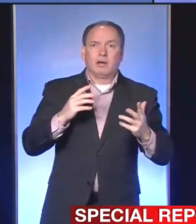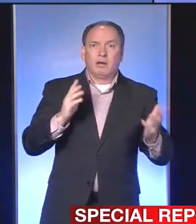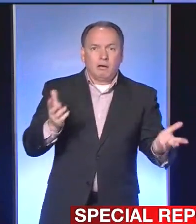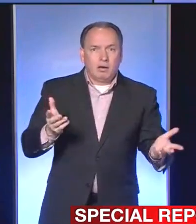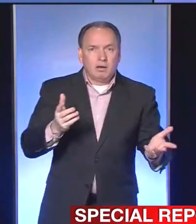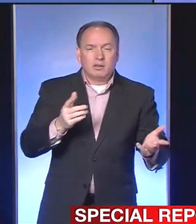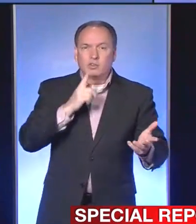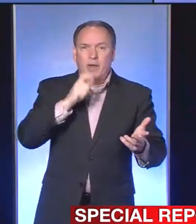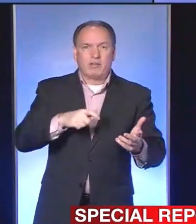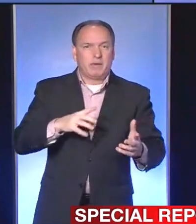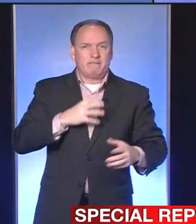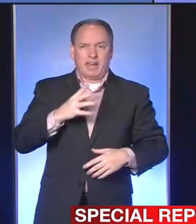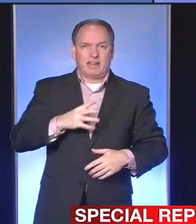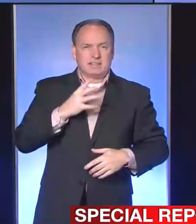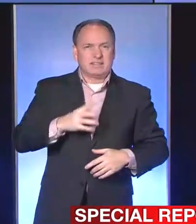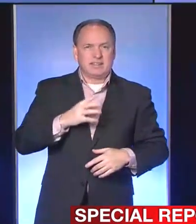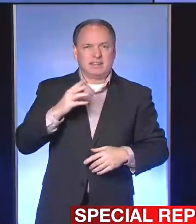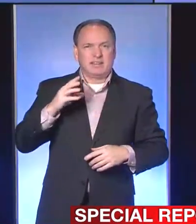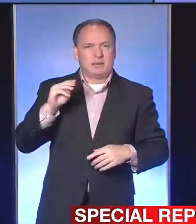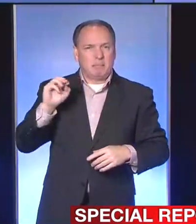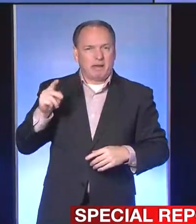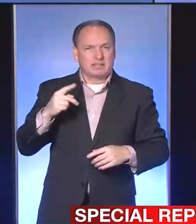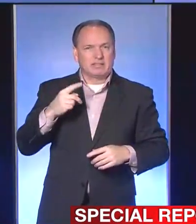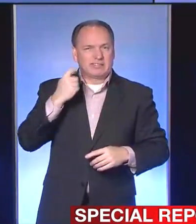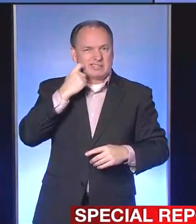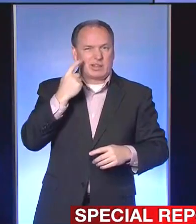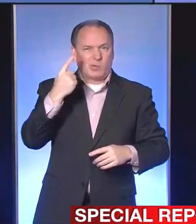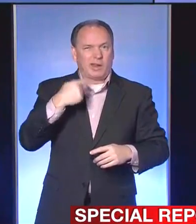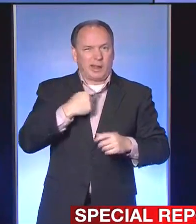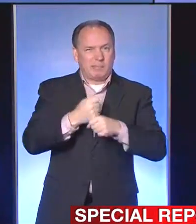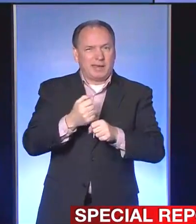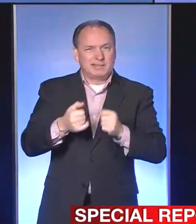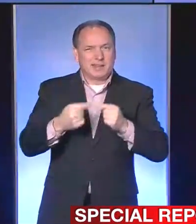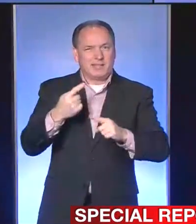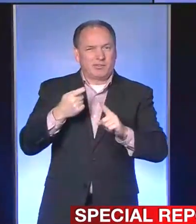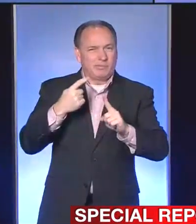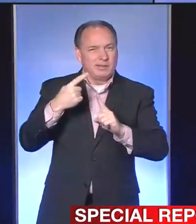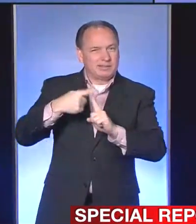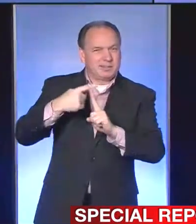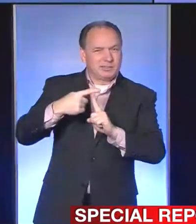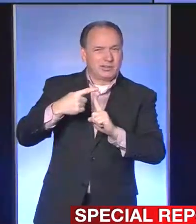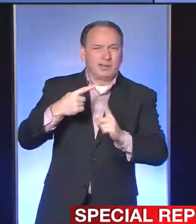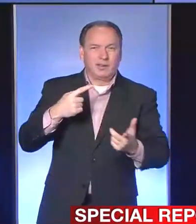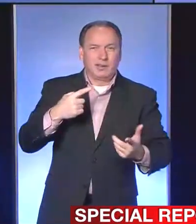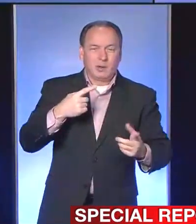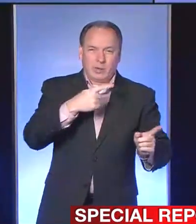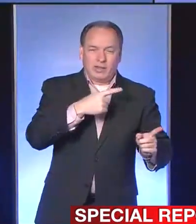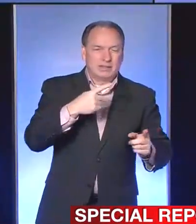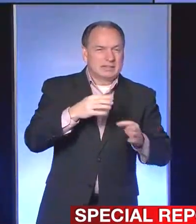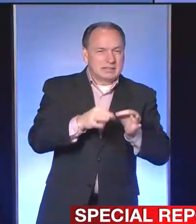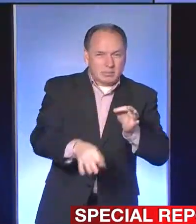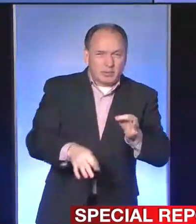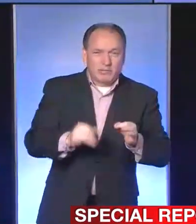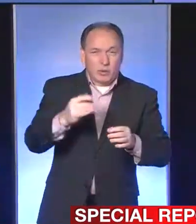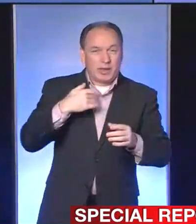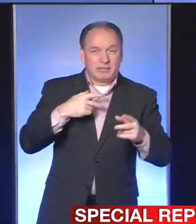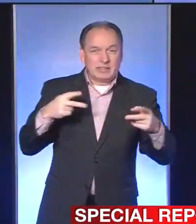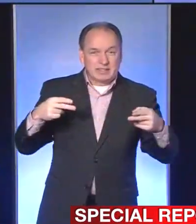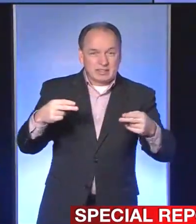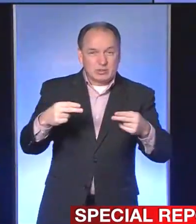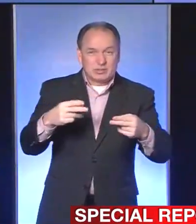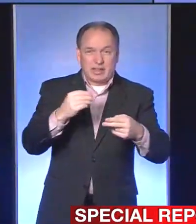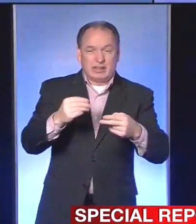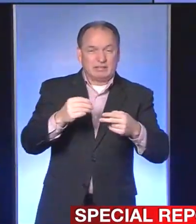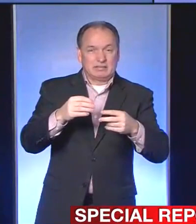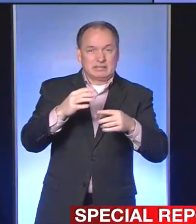fancy. You know, they can be just like this mask I made today out of a T-shirt. And this was, again, so simple. If you have a pair of scissors and a T-shirt,